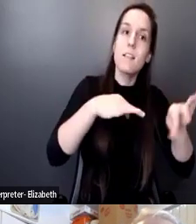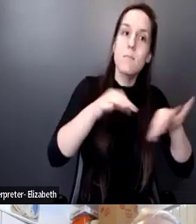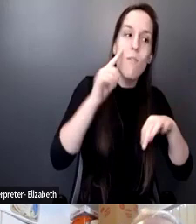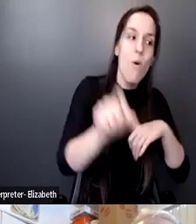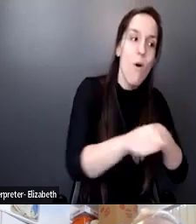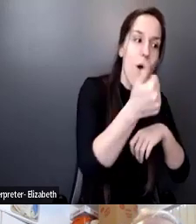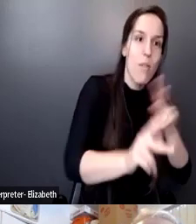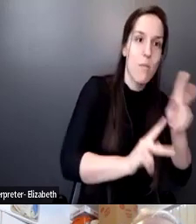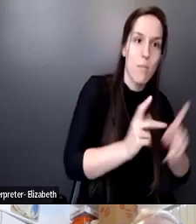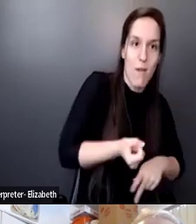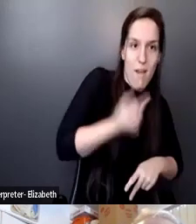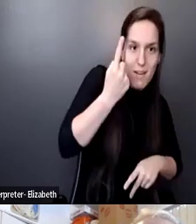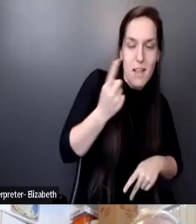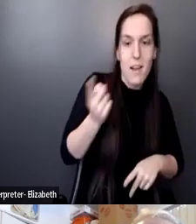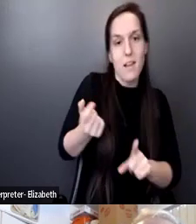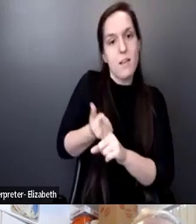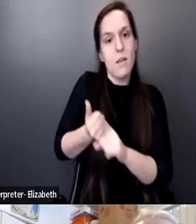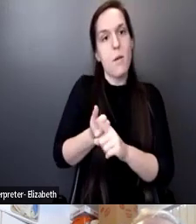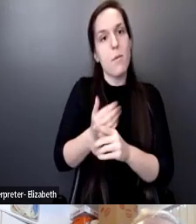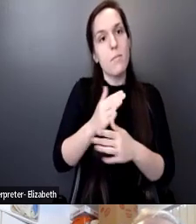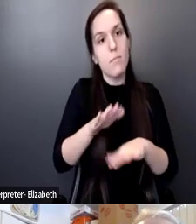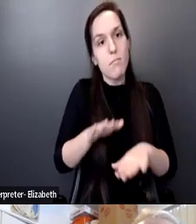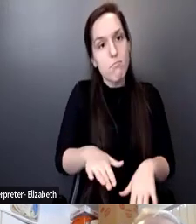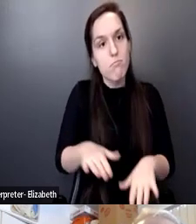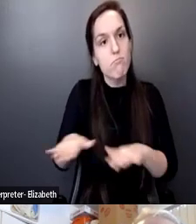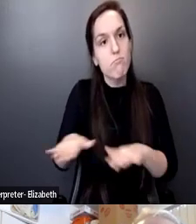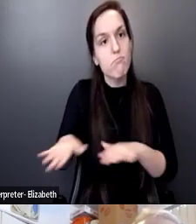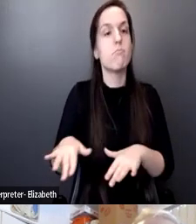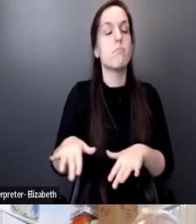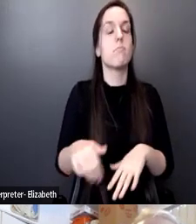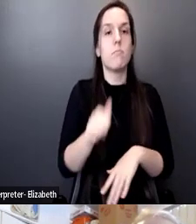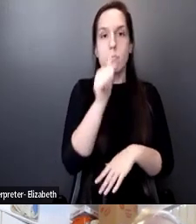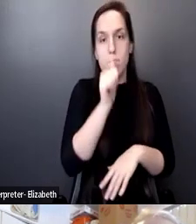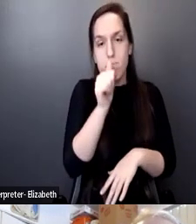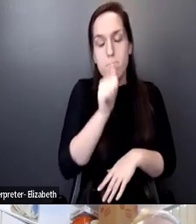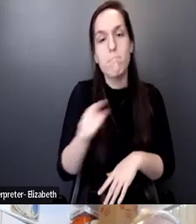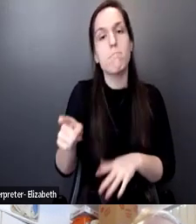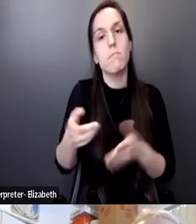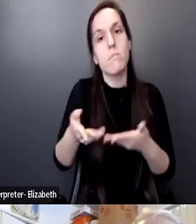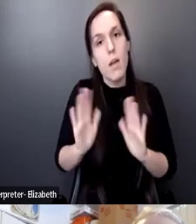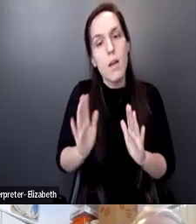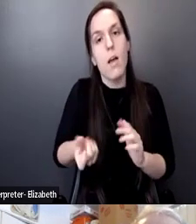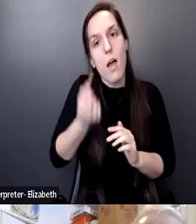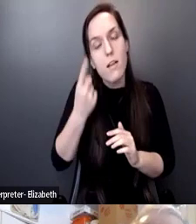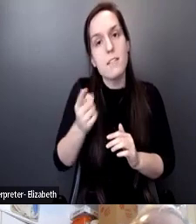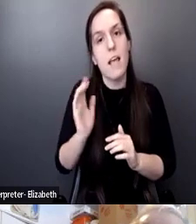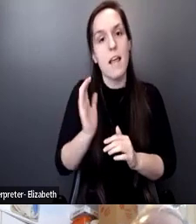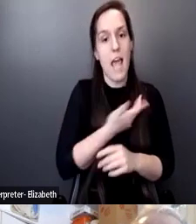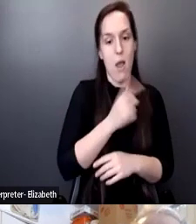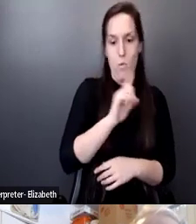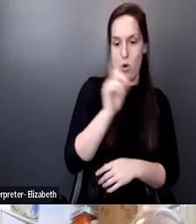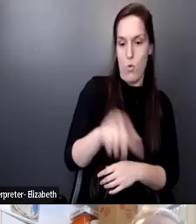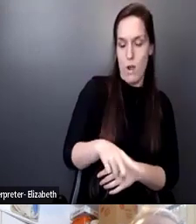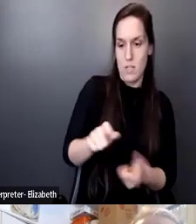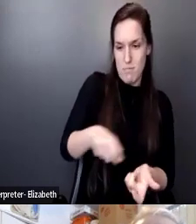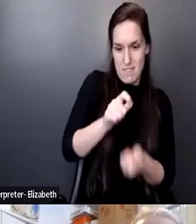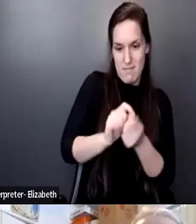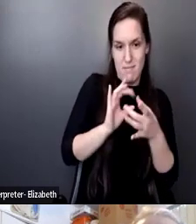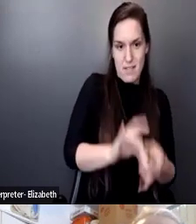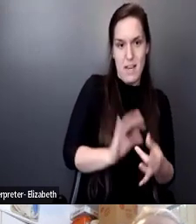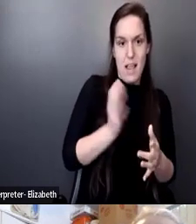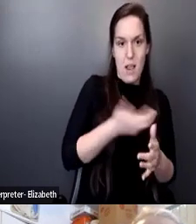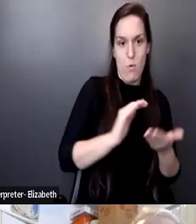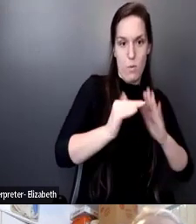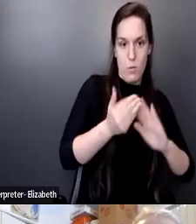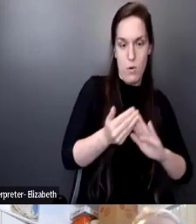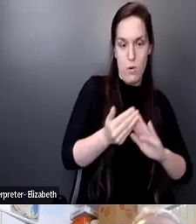and has been like very patient with a lot of questions we've had that were very specific to our community needs. It's like, what do you do